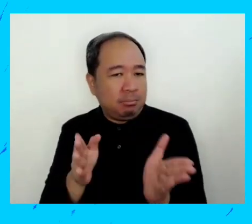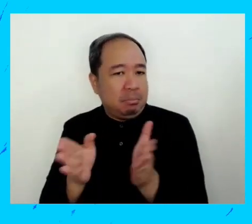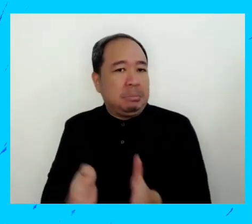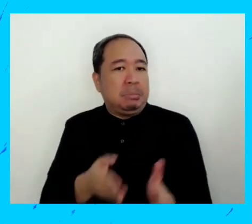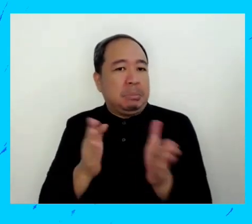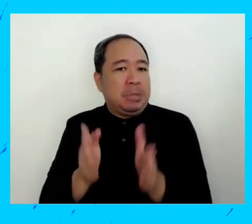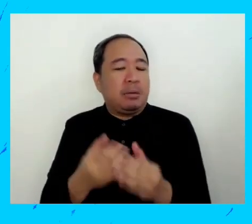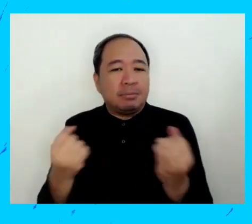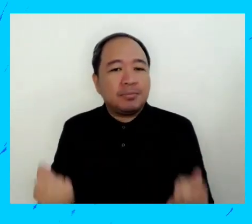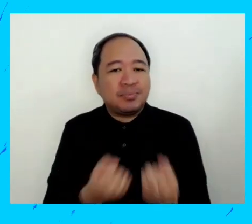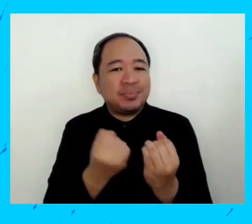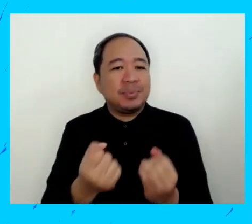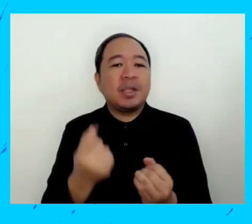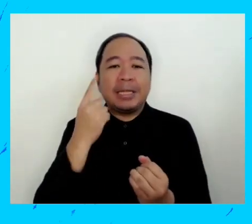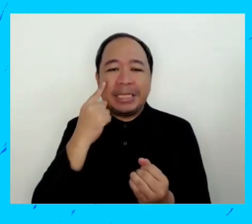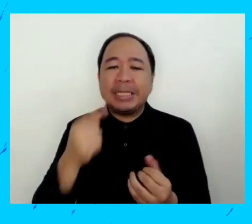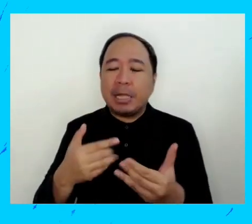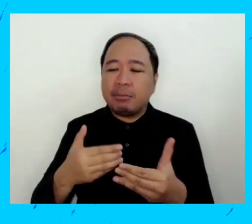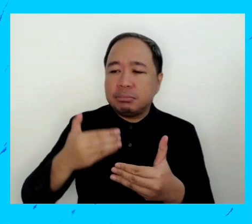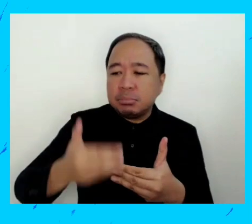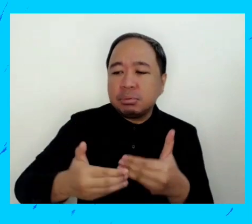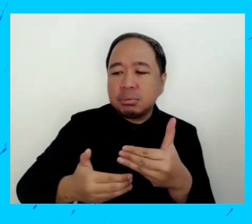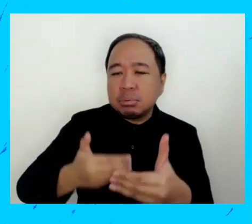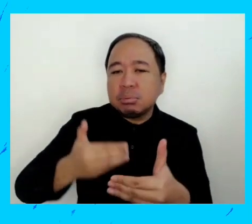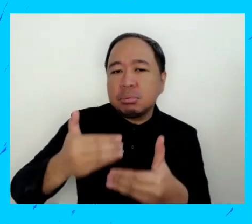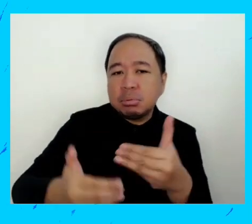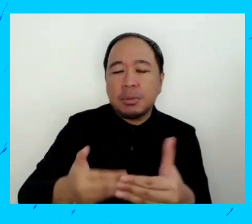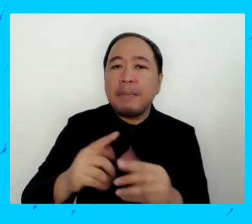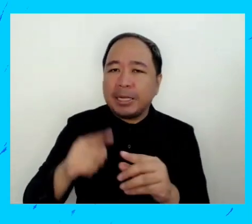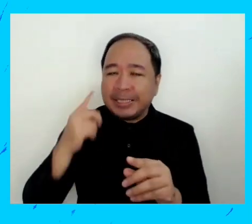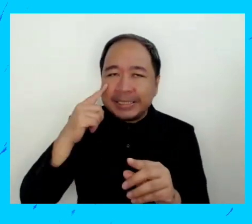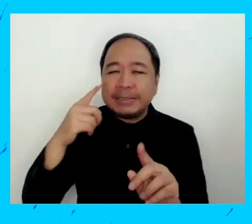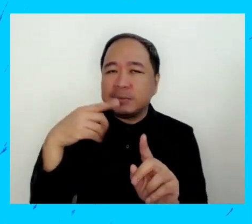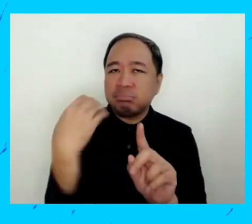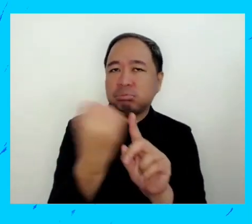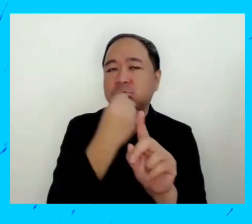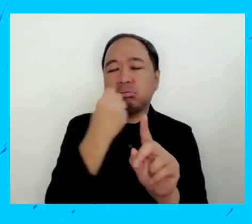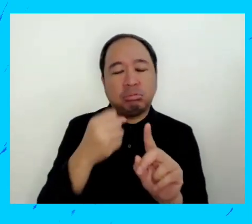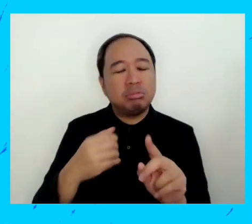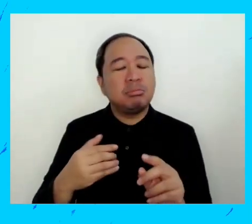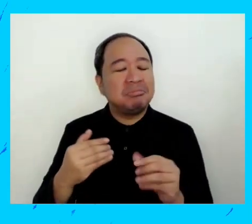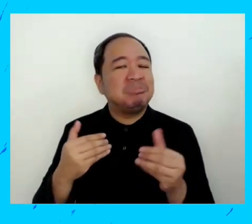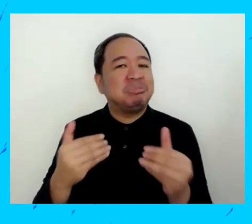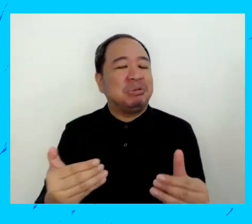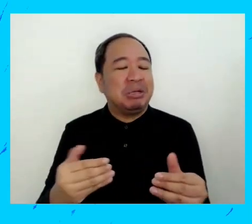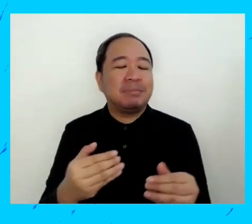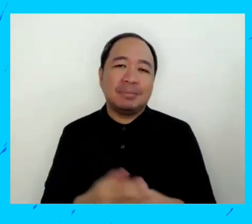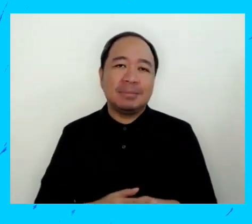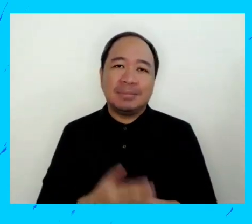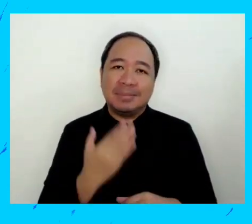programs that they implement so that they going to take their time but it seems that we going to